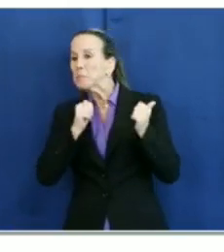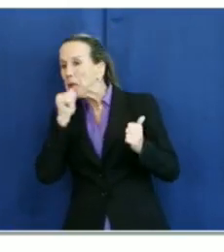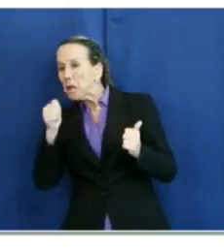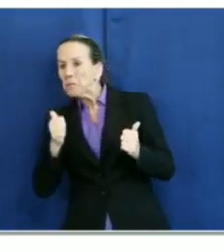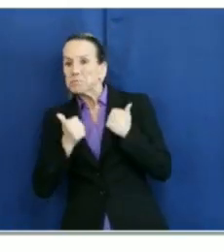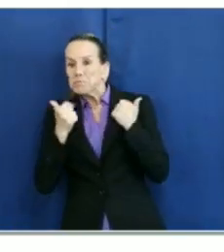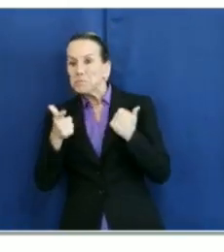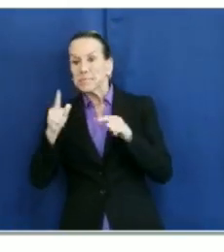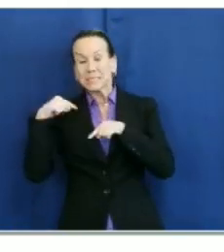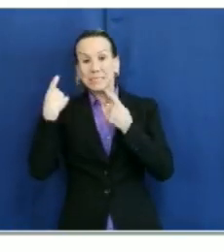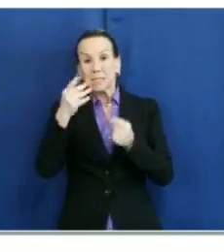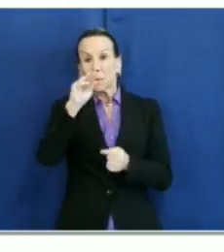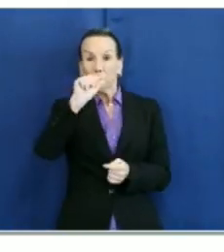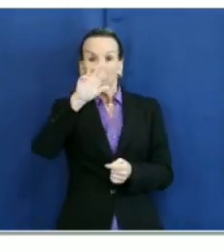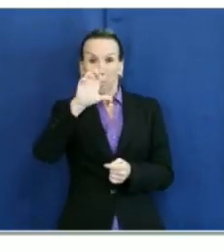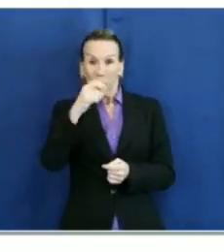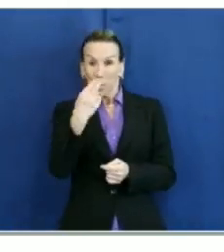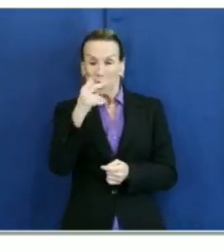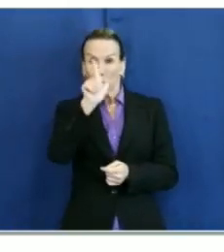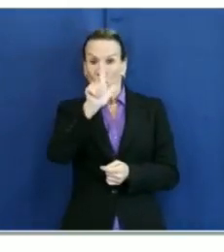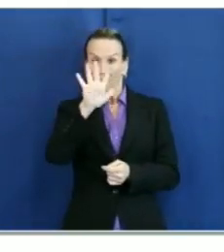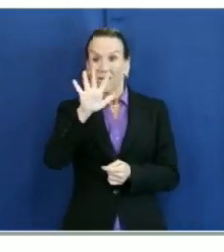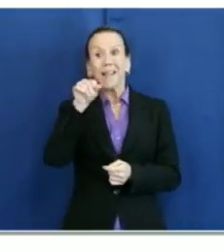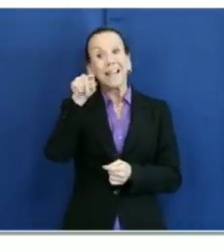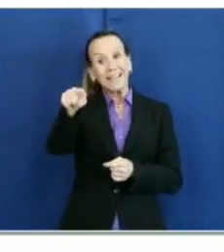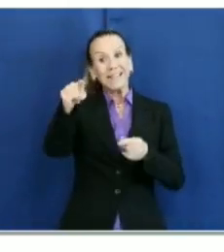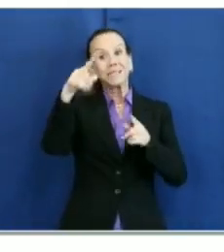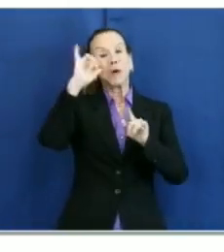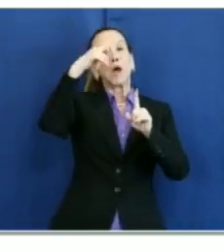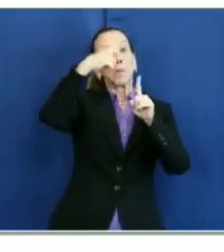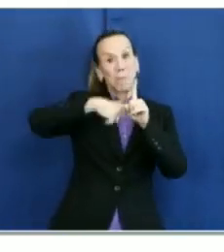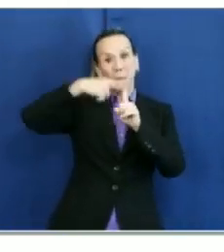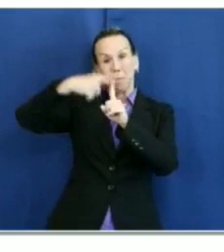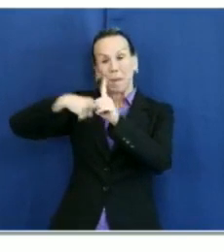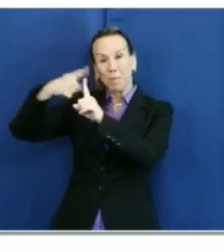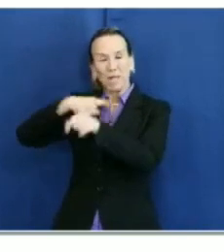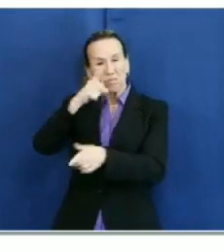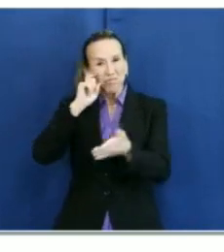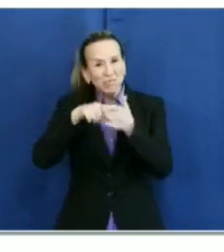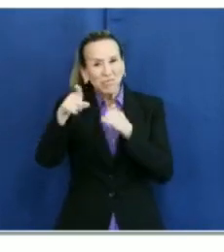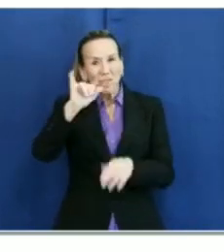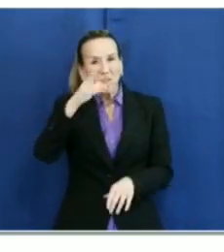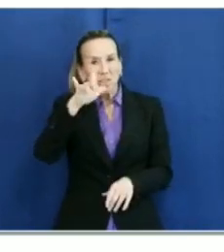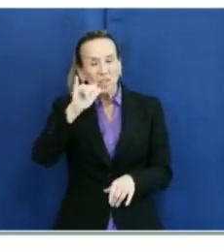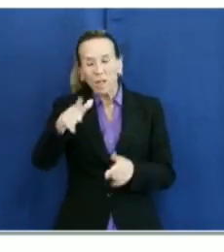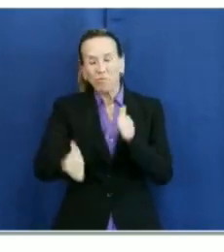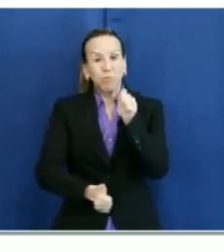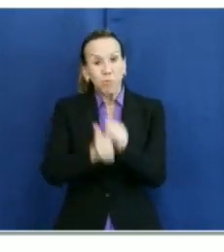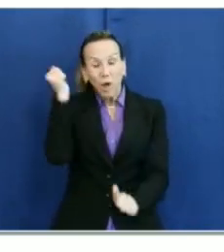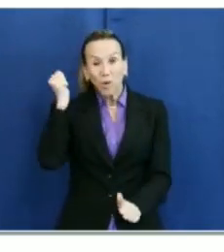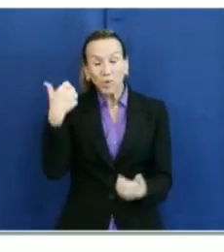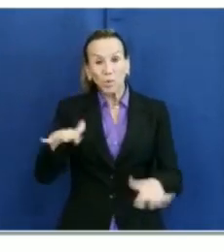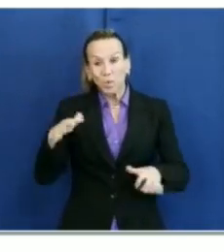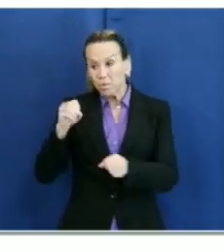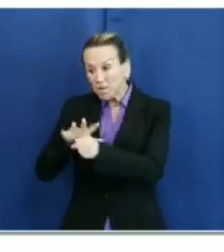March 25th, and this is by month. Note that July has the largest number of outbreaks, with 93